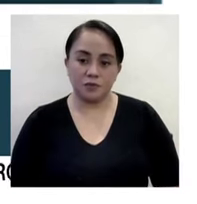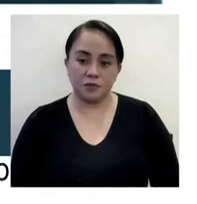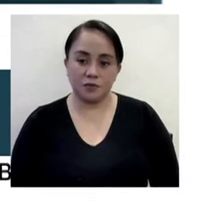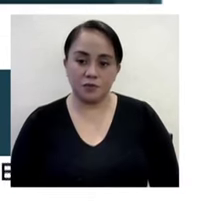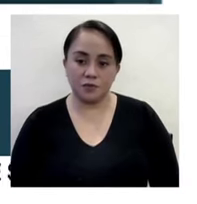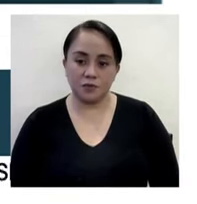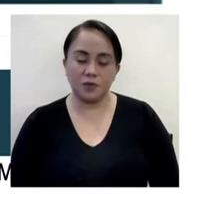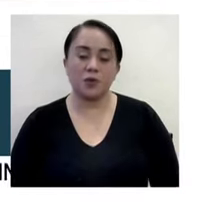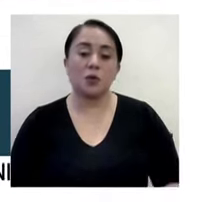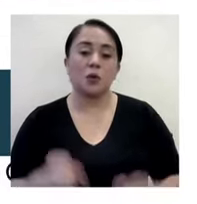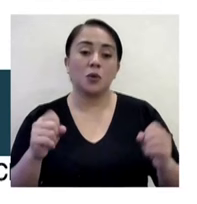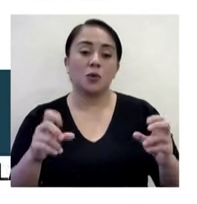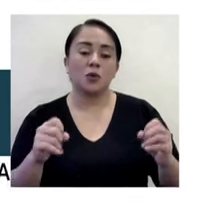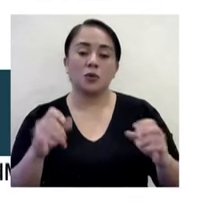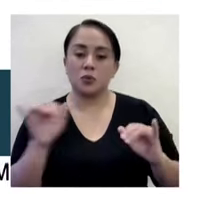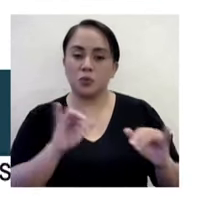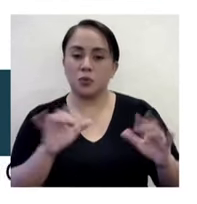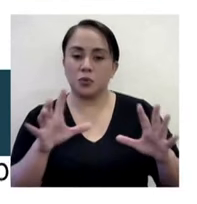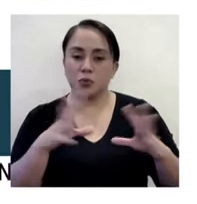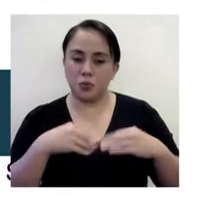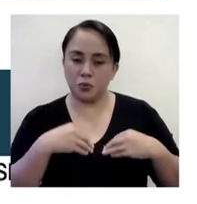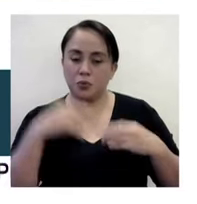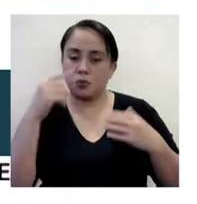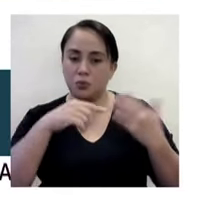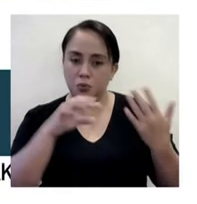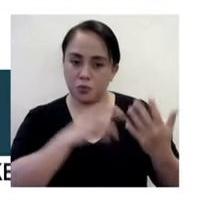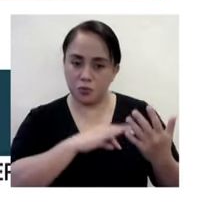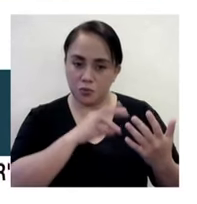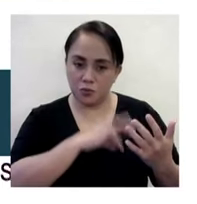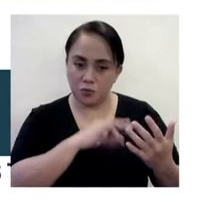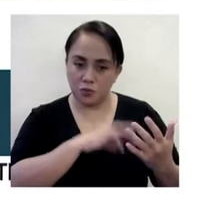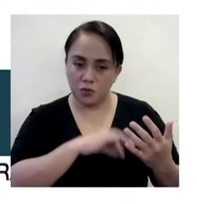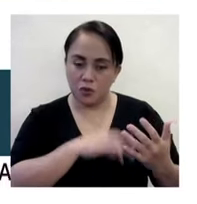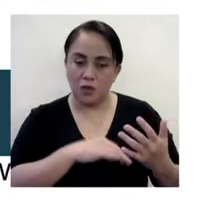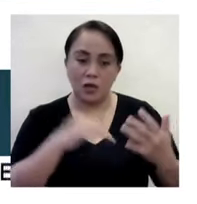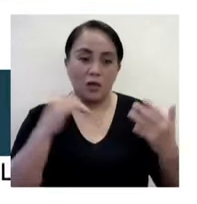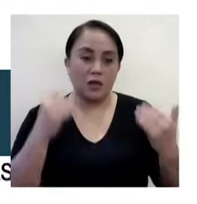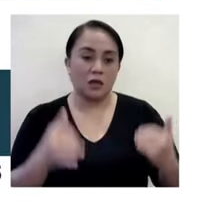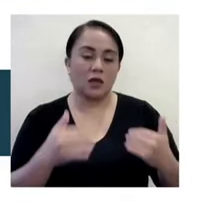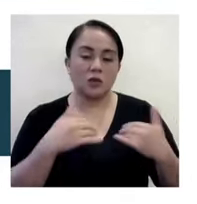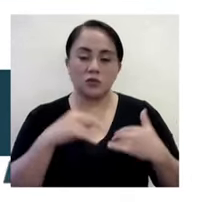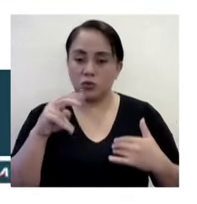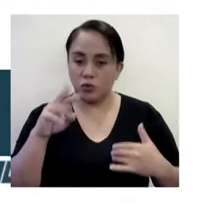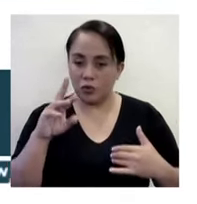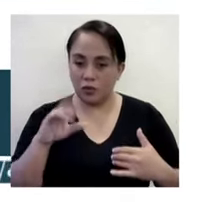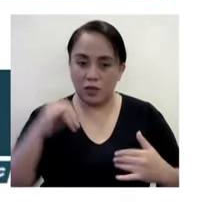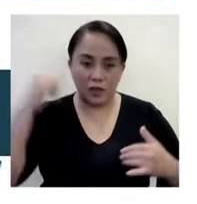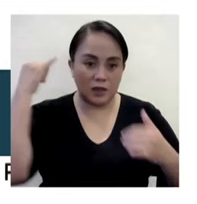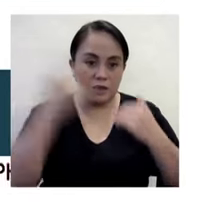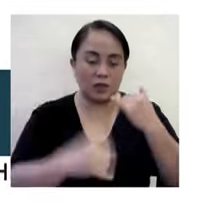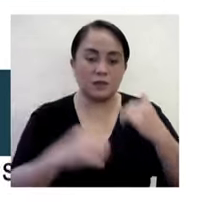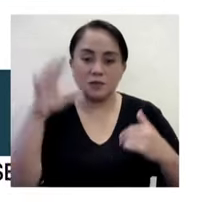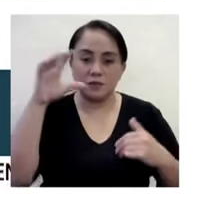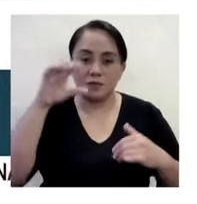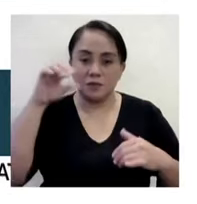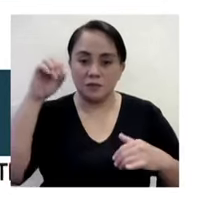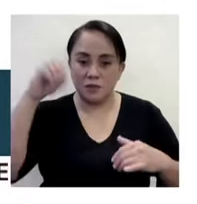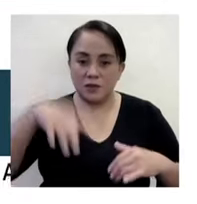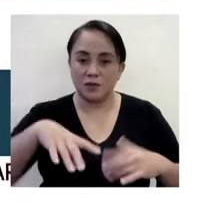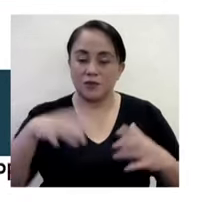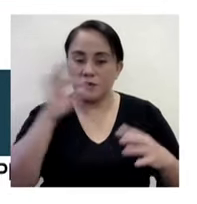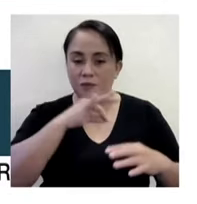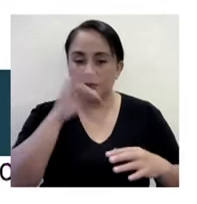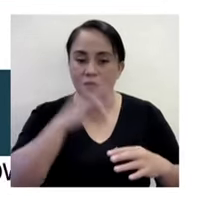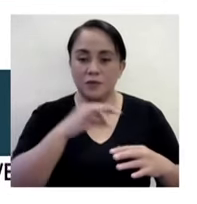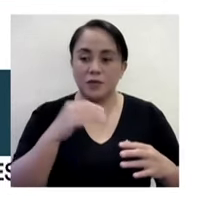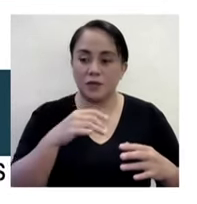So she will also receive those benefits. Now, Noraline is said to be the last missing Filipino. Do we know that for